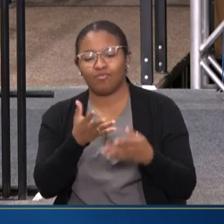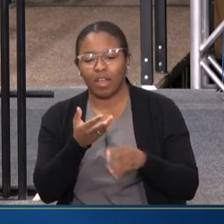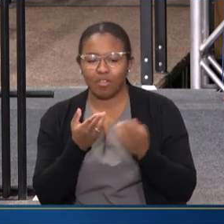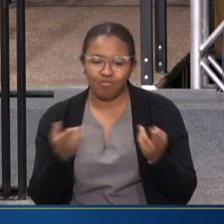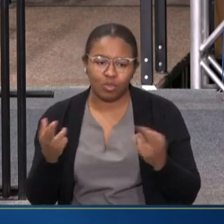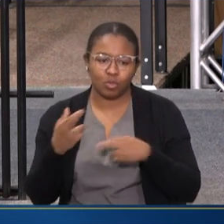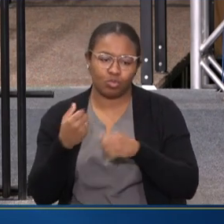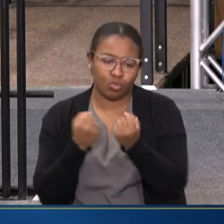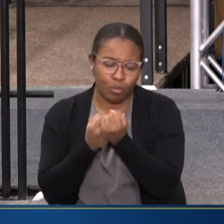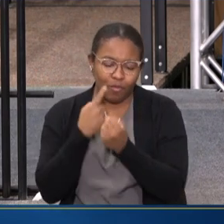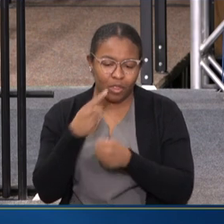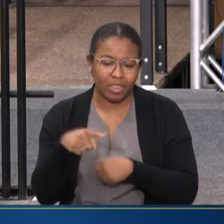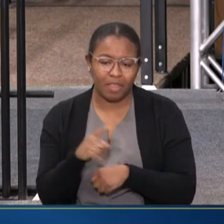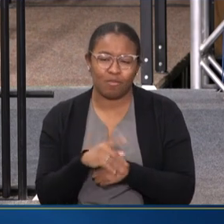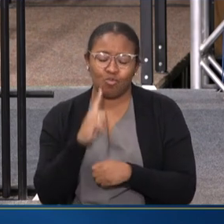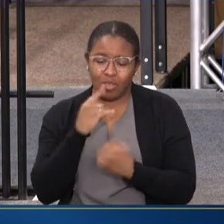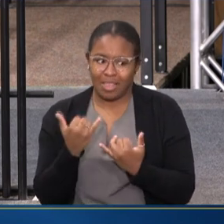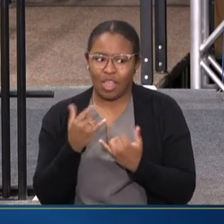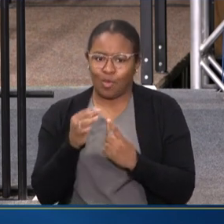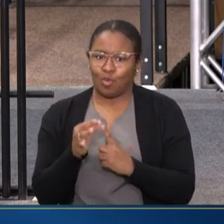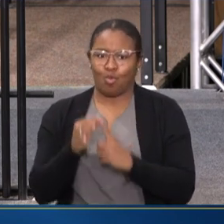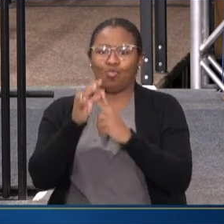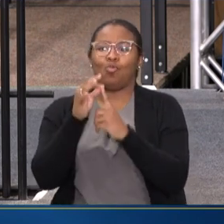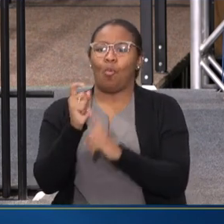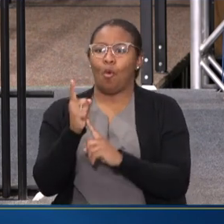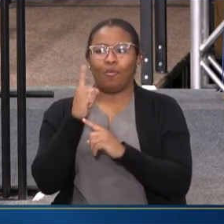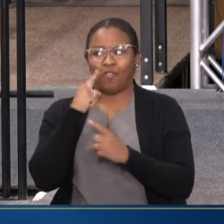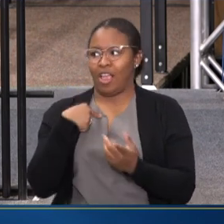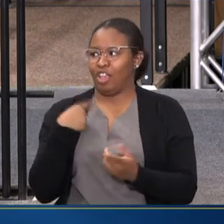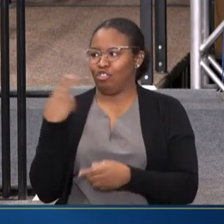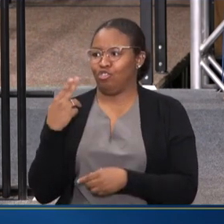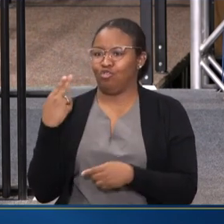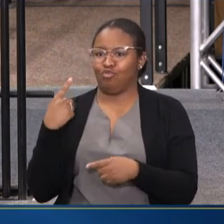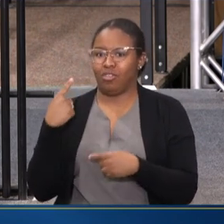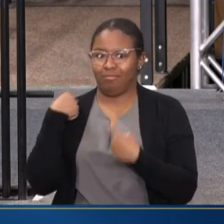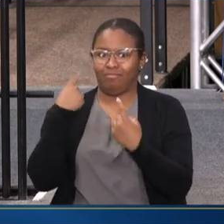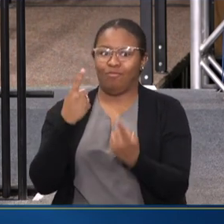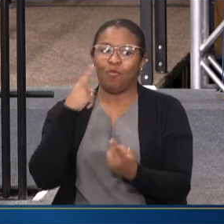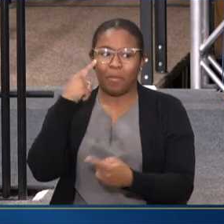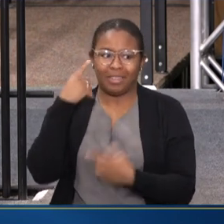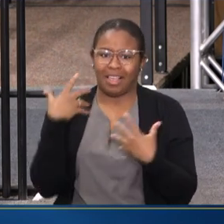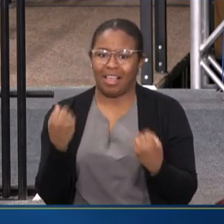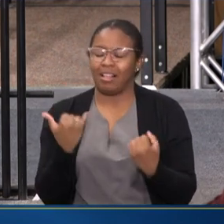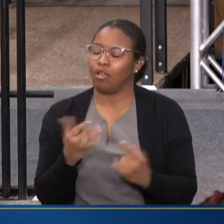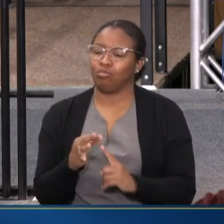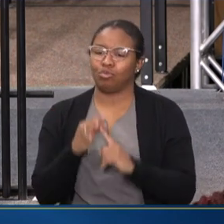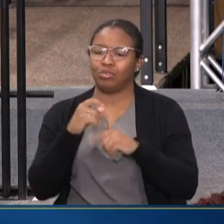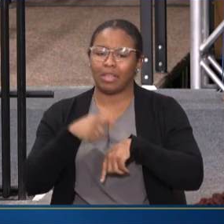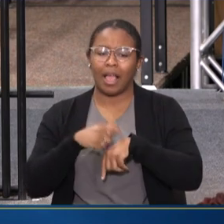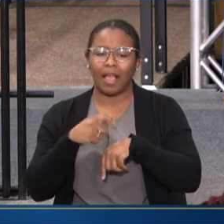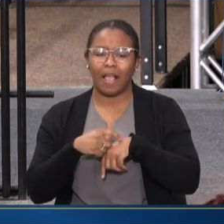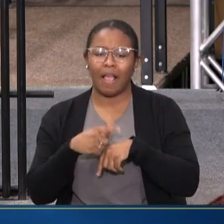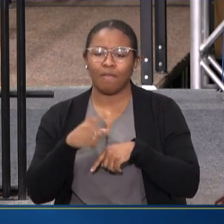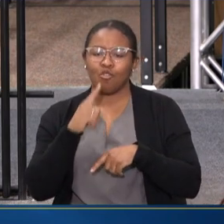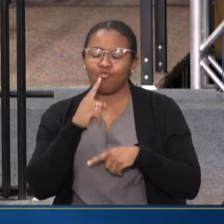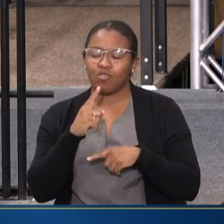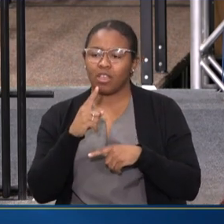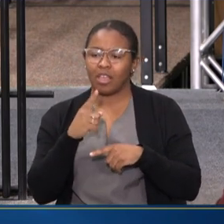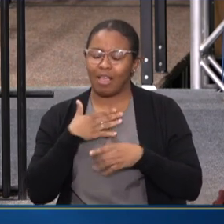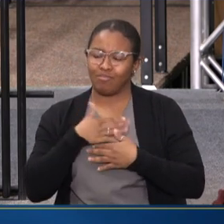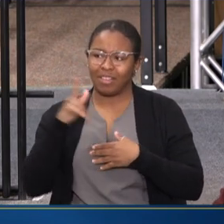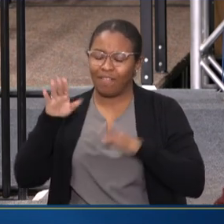A UNIQUE MOMENT IN OUR HISTORY IN TERMS OF MENTAL HEALTH, AND SO APPRECIATE JUST THE FOCUS ACROSS THE ADMINISTRATION,